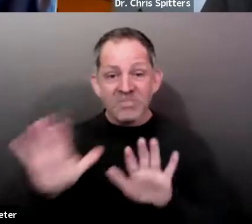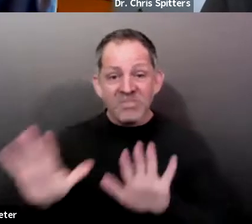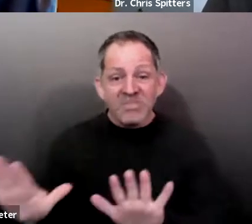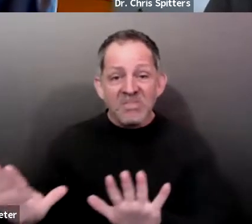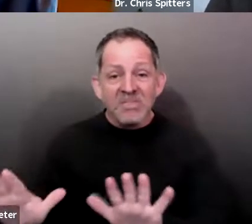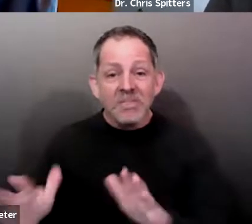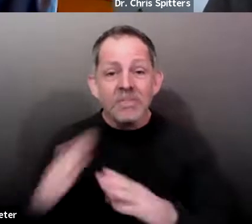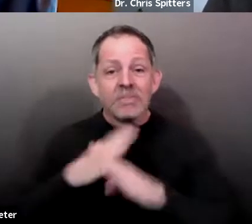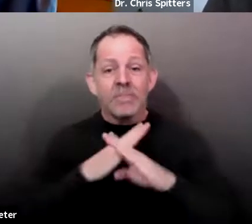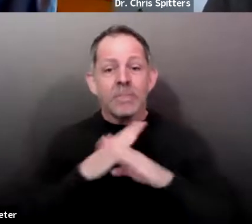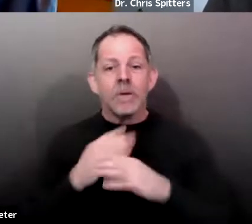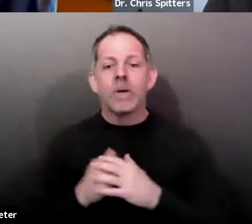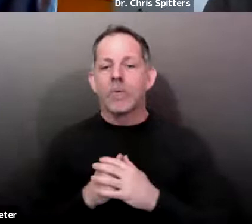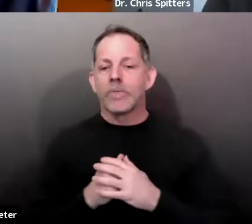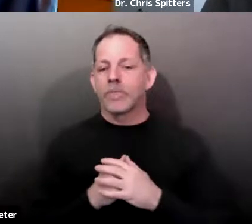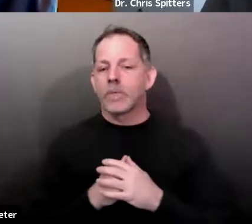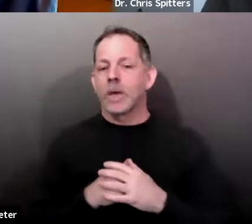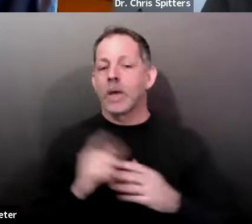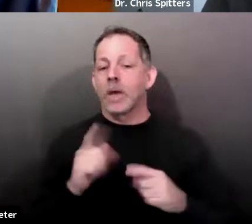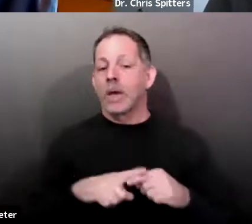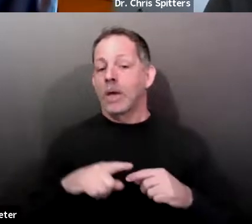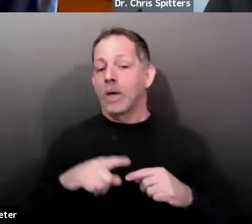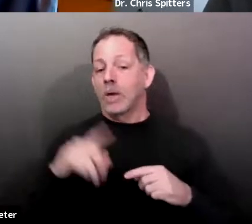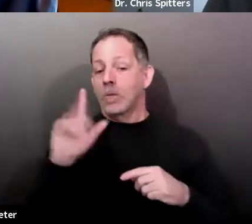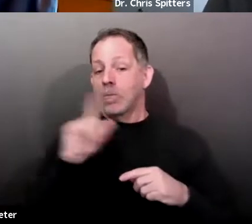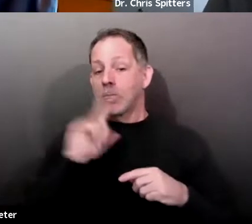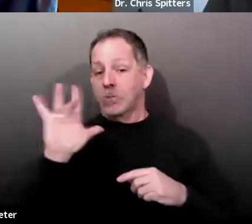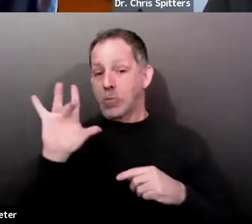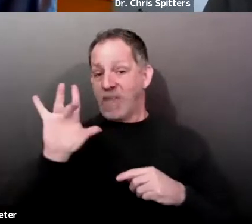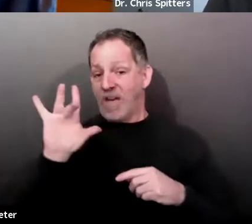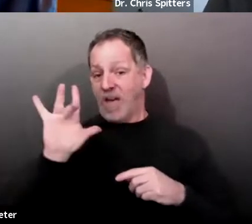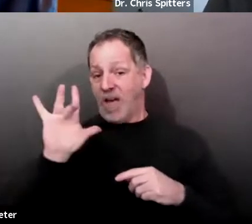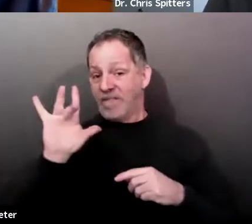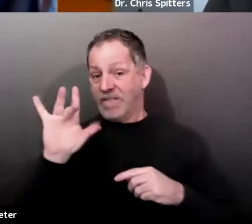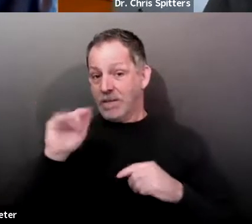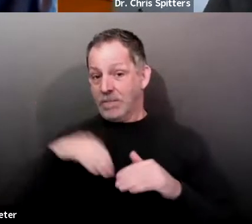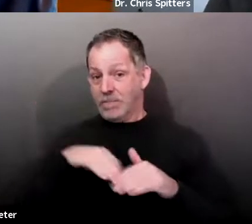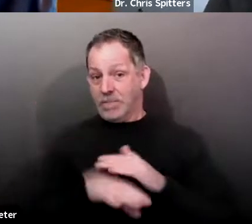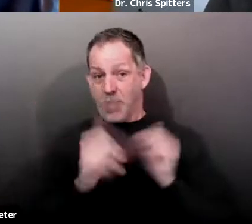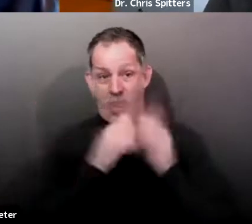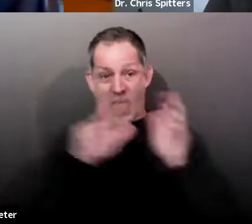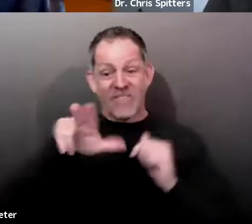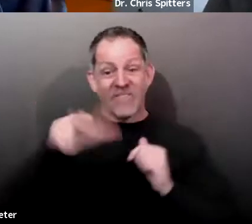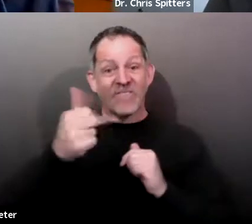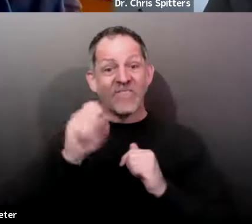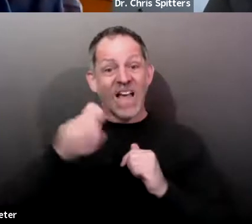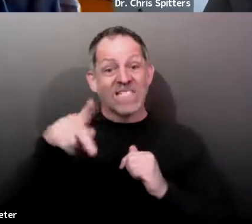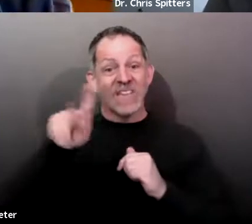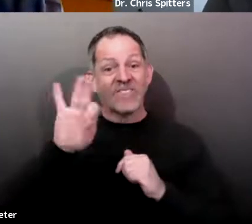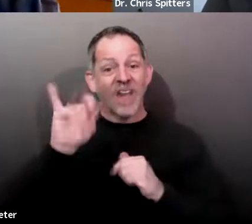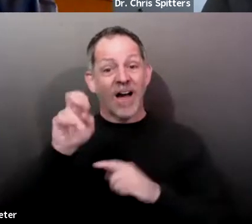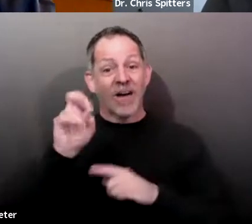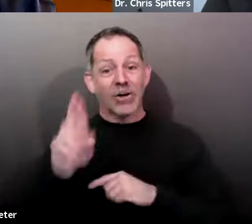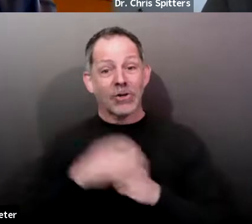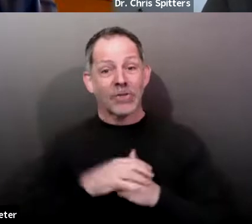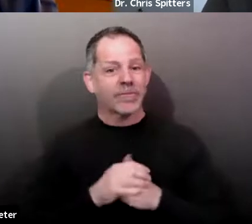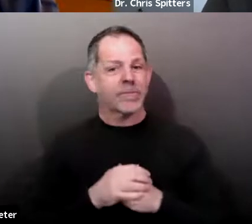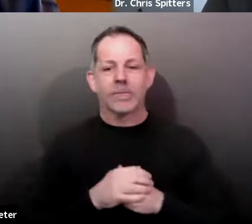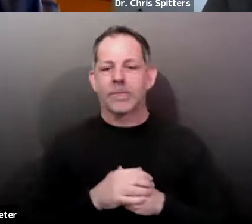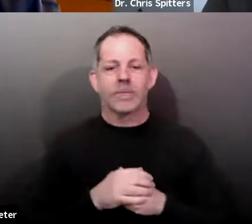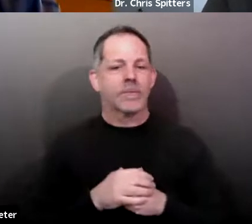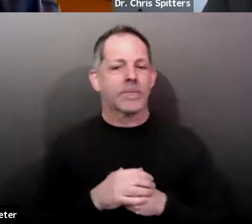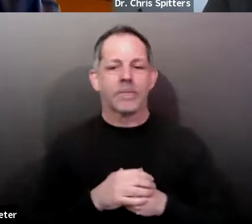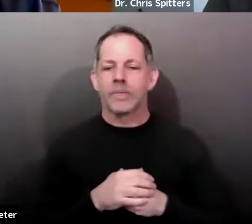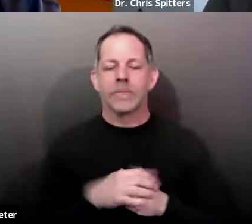comes through without their phase finder, uh, we'll be routing them back, uh, to, to recheck their, their,